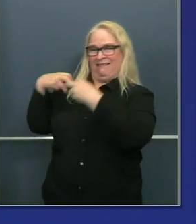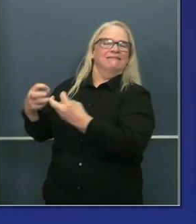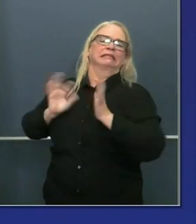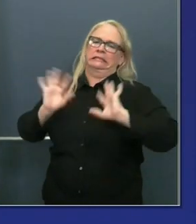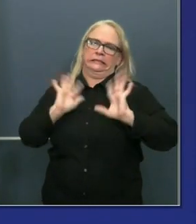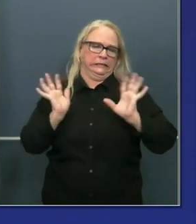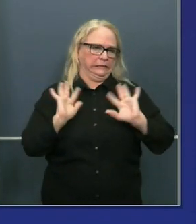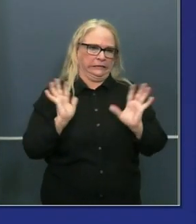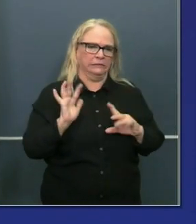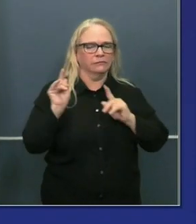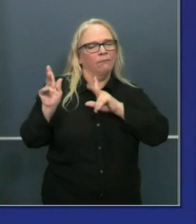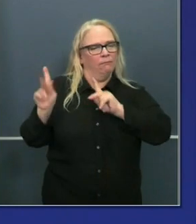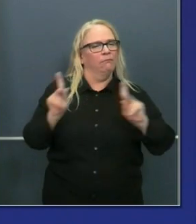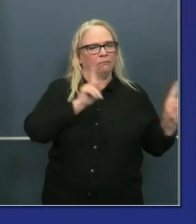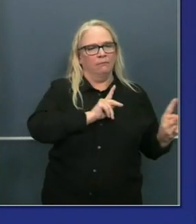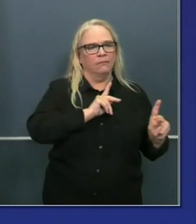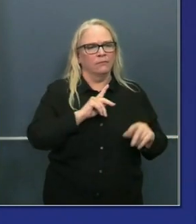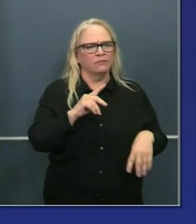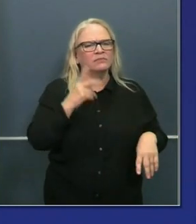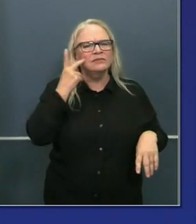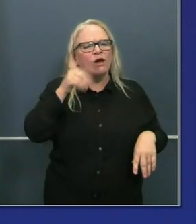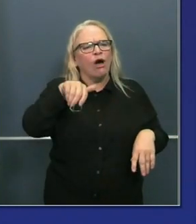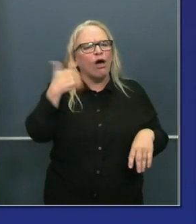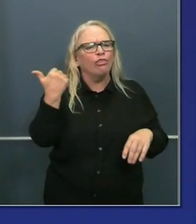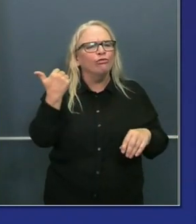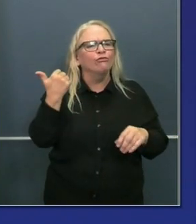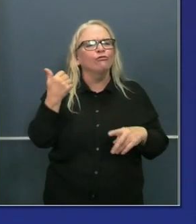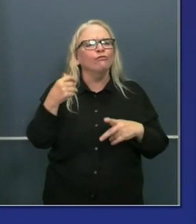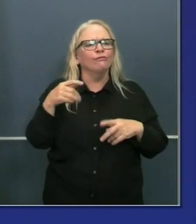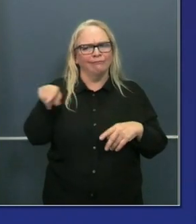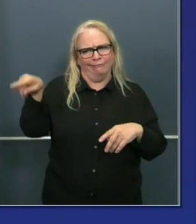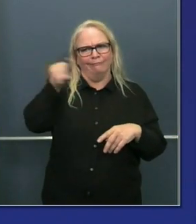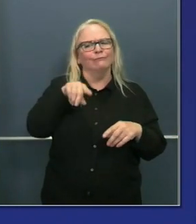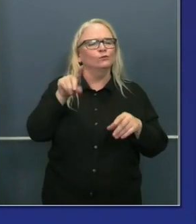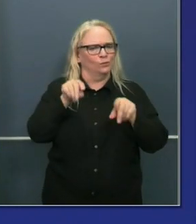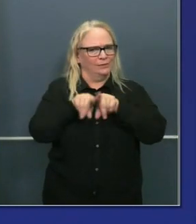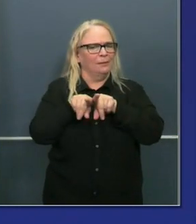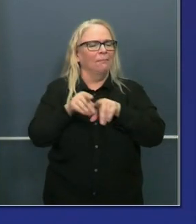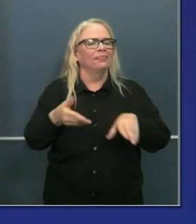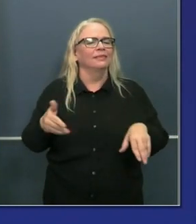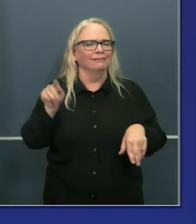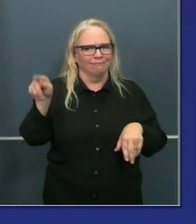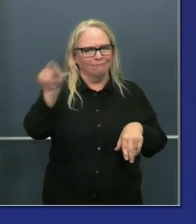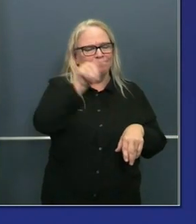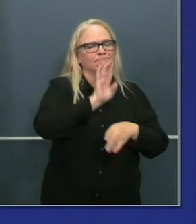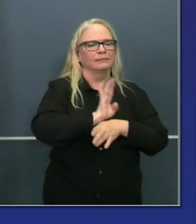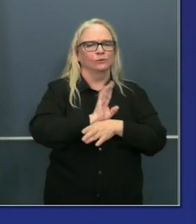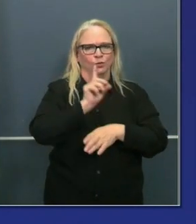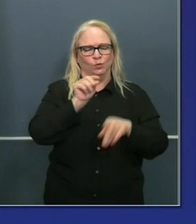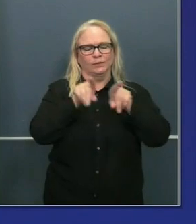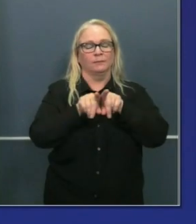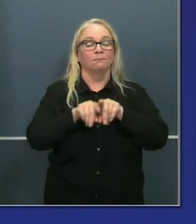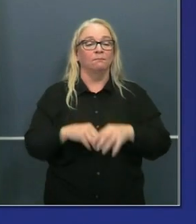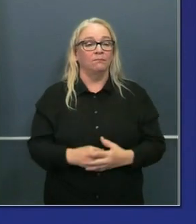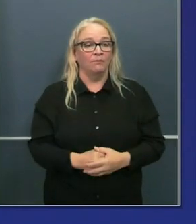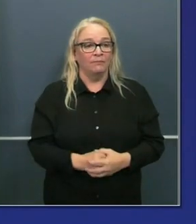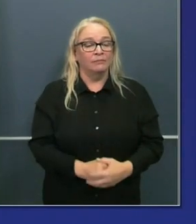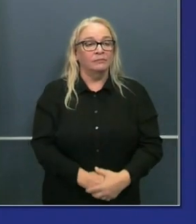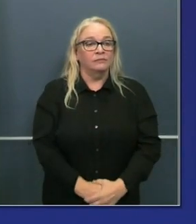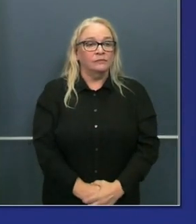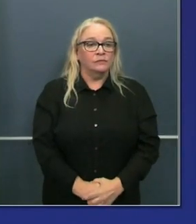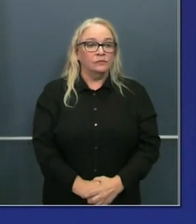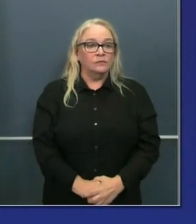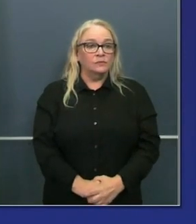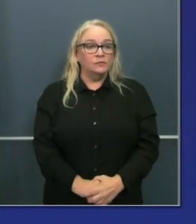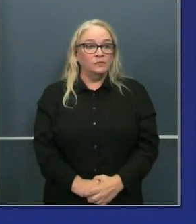these actions, as you've seen in other states across the country. Again, based upon our information that come back from our health directors